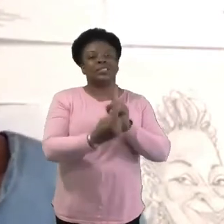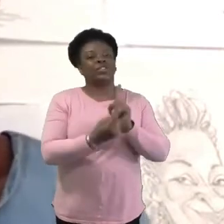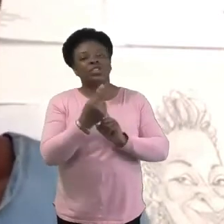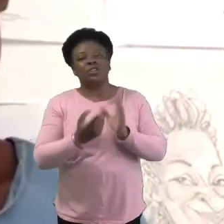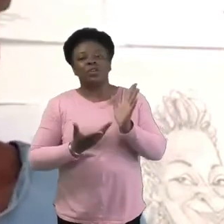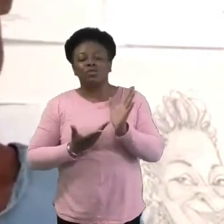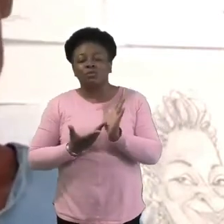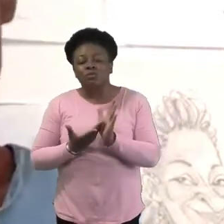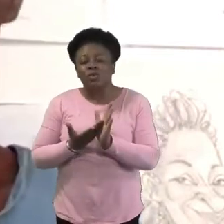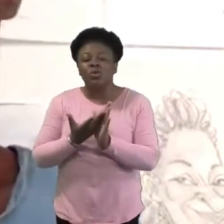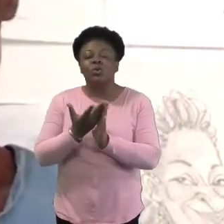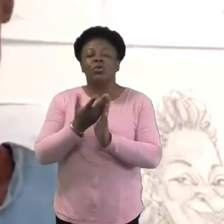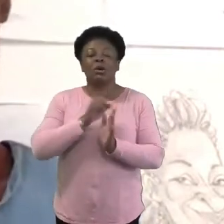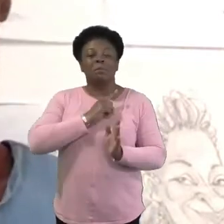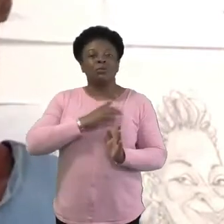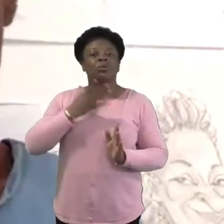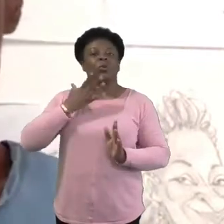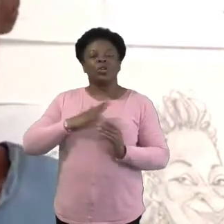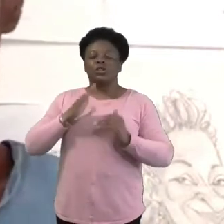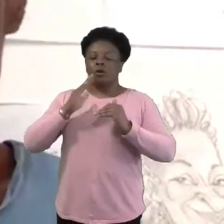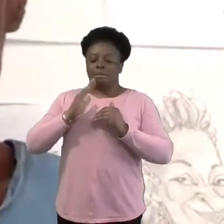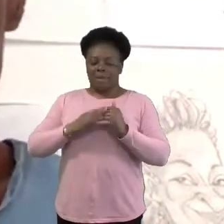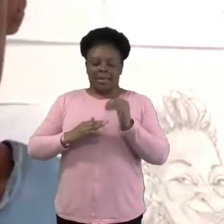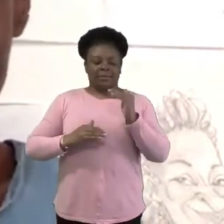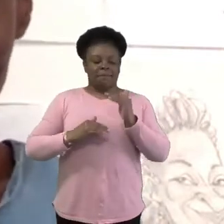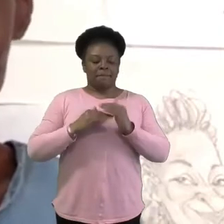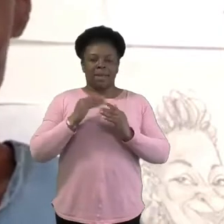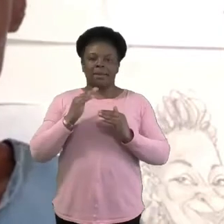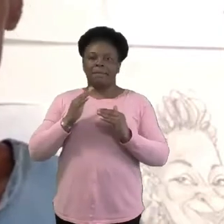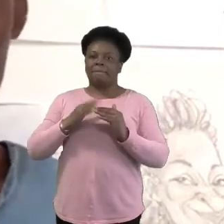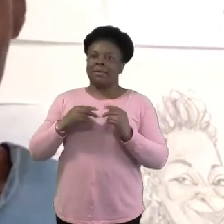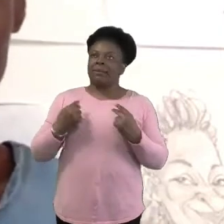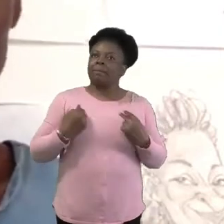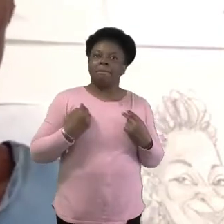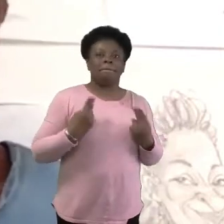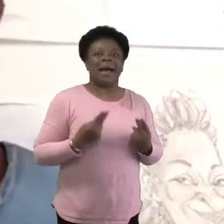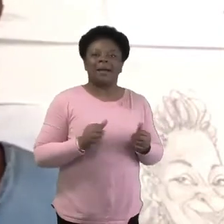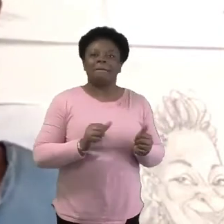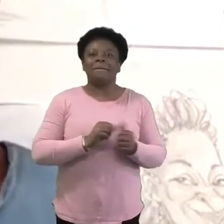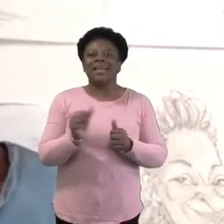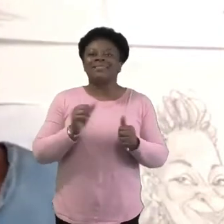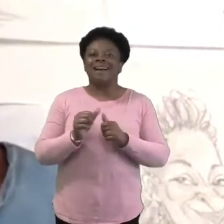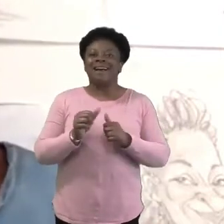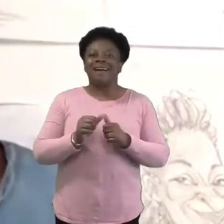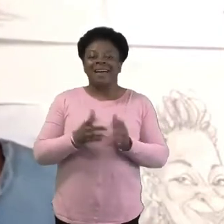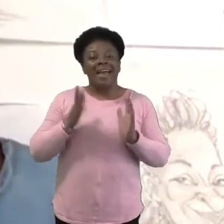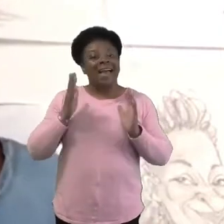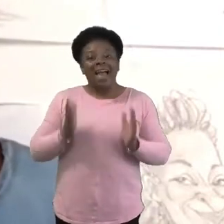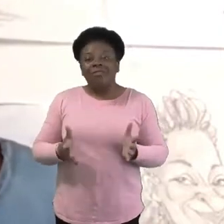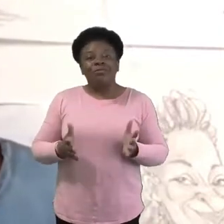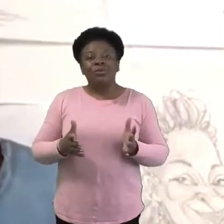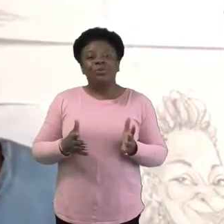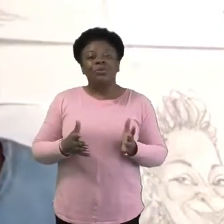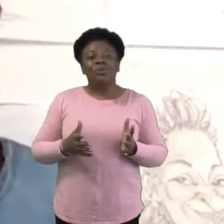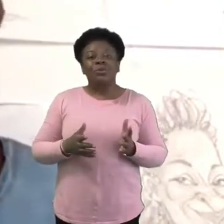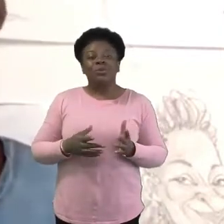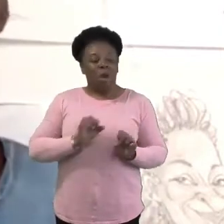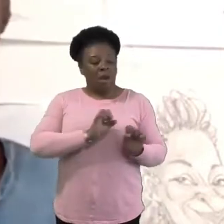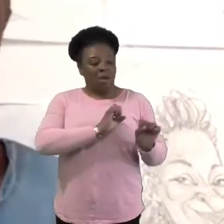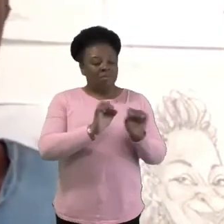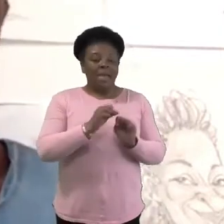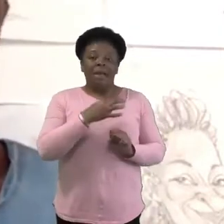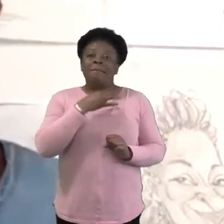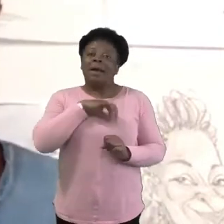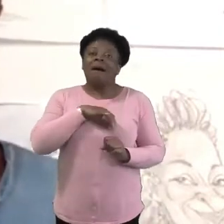to build back better. We have to, and we have to do it for our young people, for our children, for the families. So let's